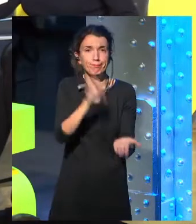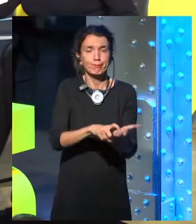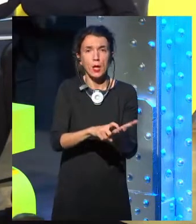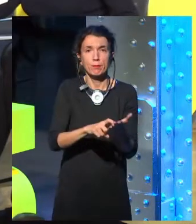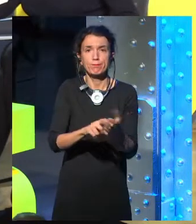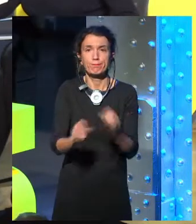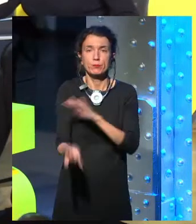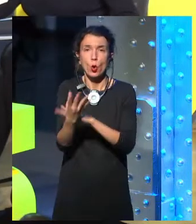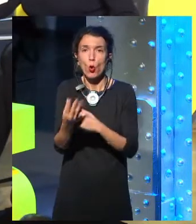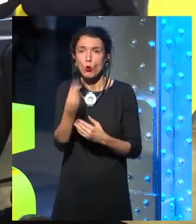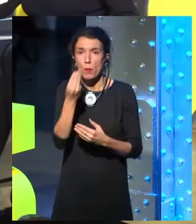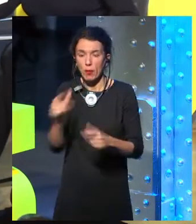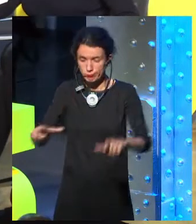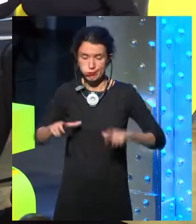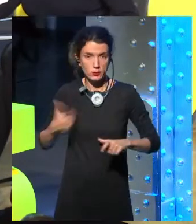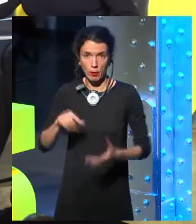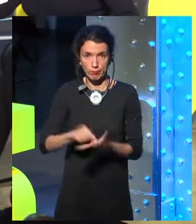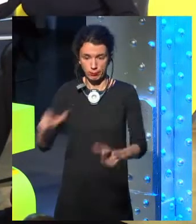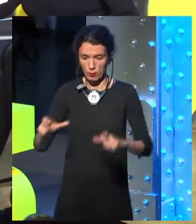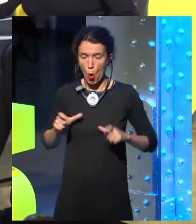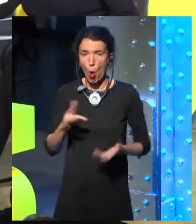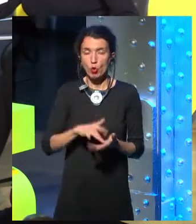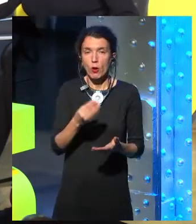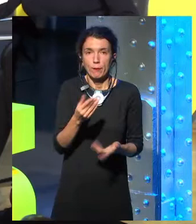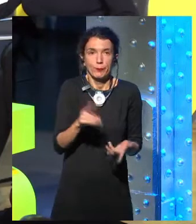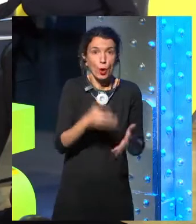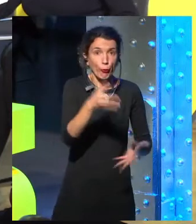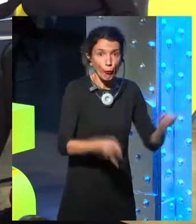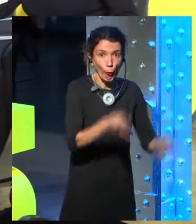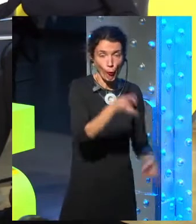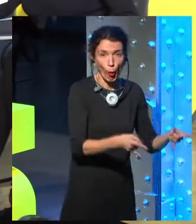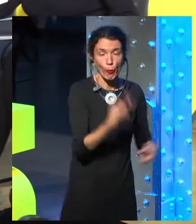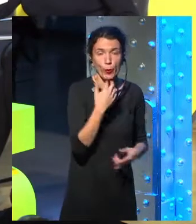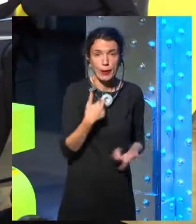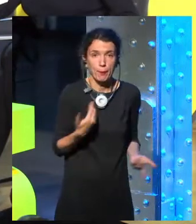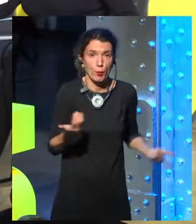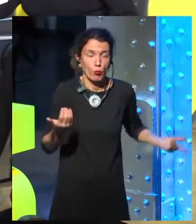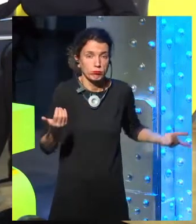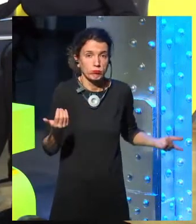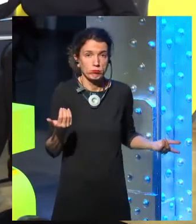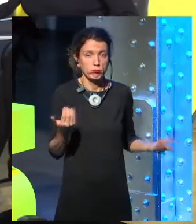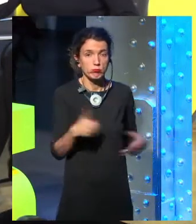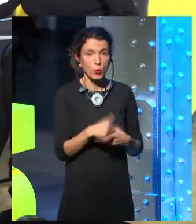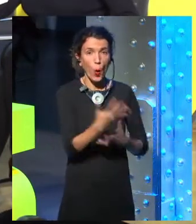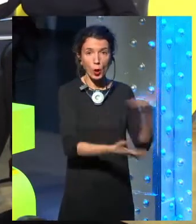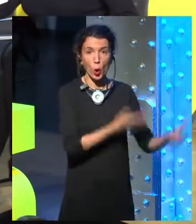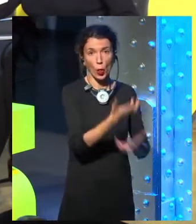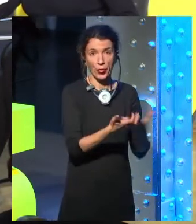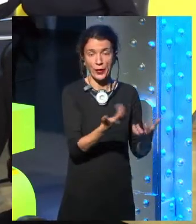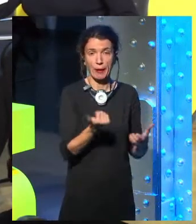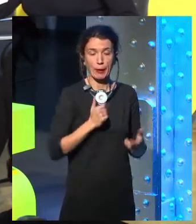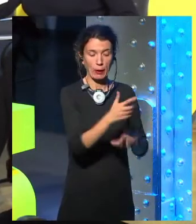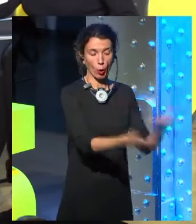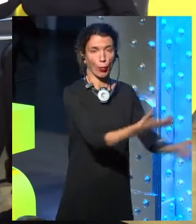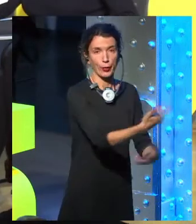where you don't need a car. There's local plants and crops. You celebrate that strawberries are in season. You